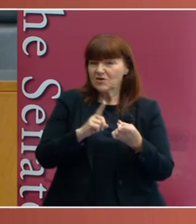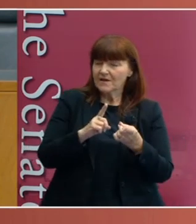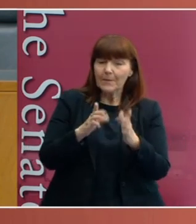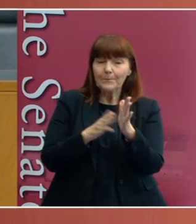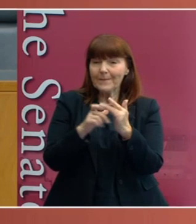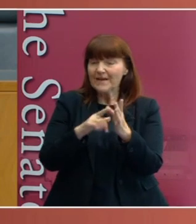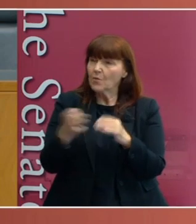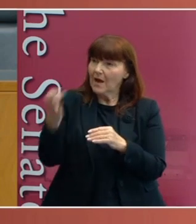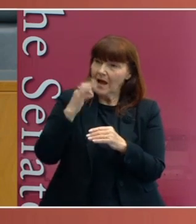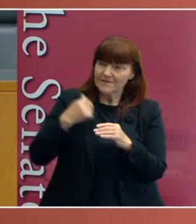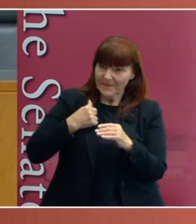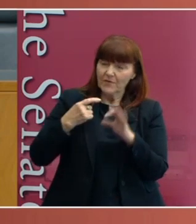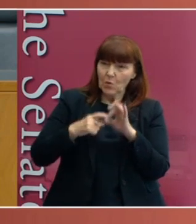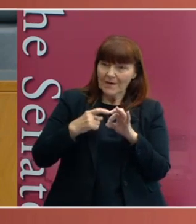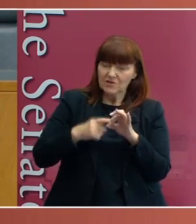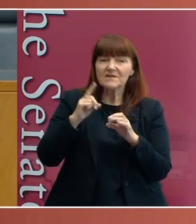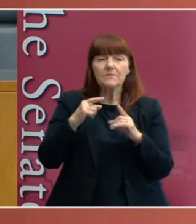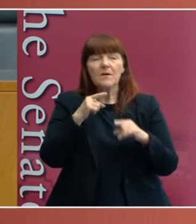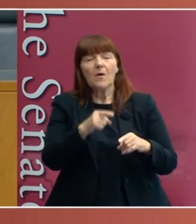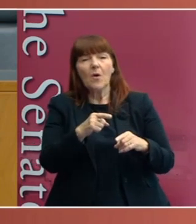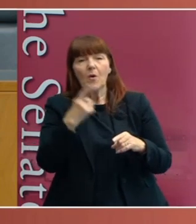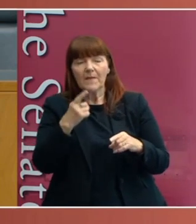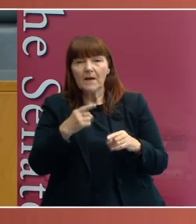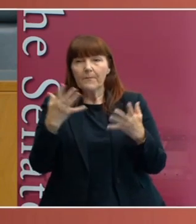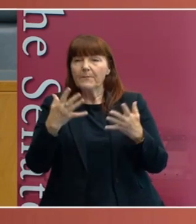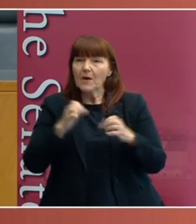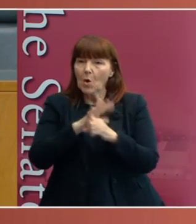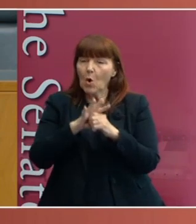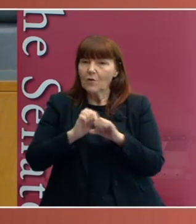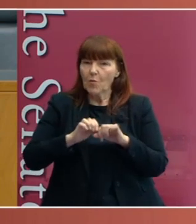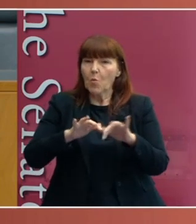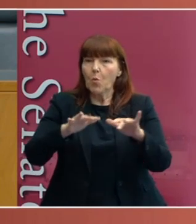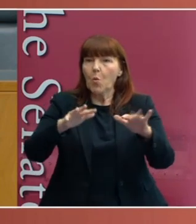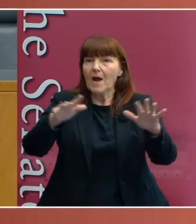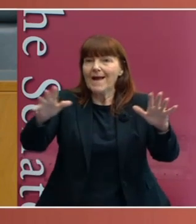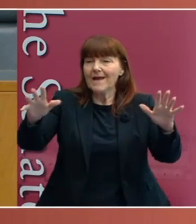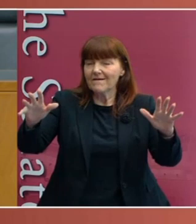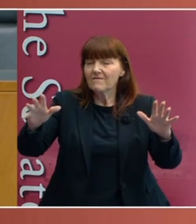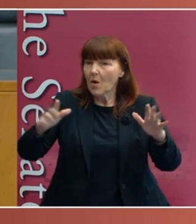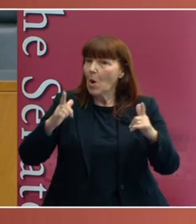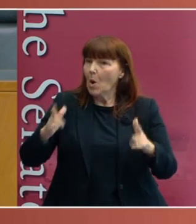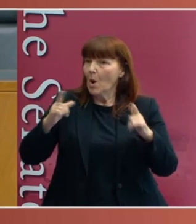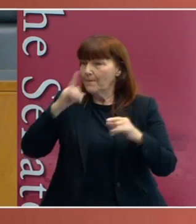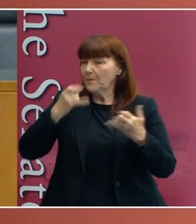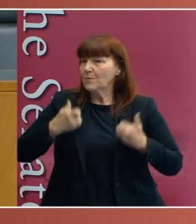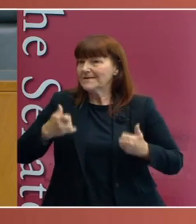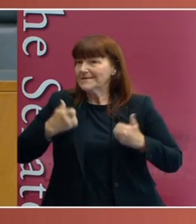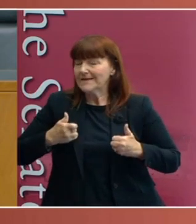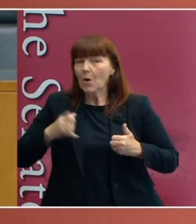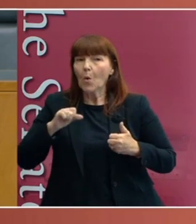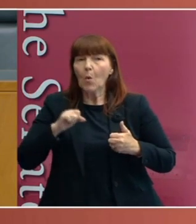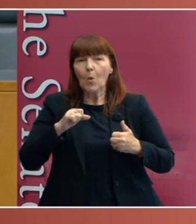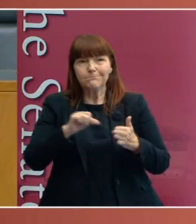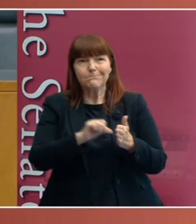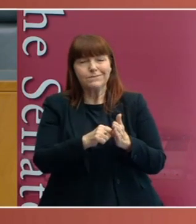So sometimes it would be the case where there was, you know, a huge wave of COVID going through and it was clearly obvious that you really needed the Western Australian